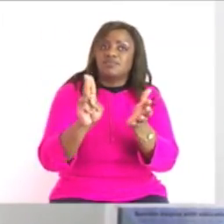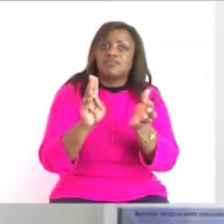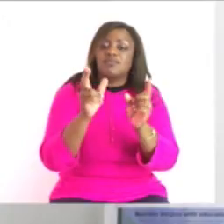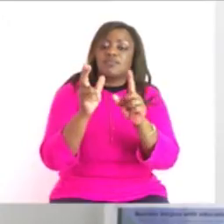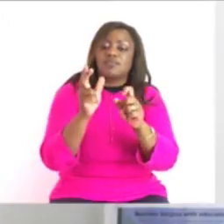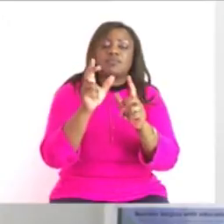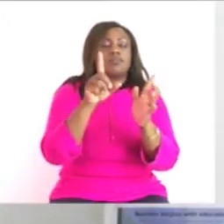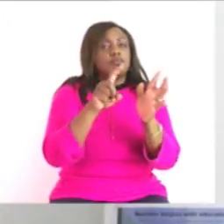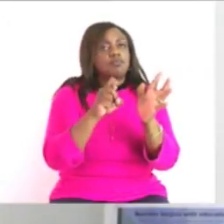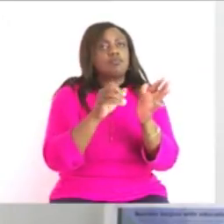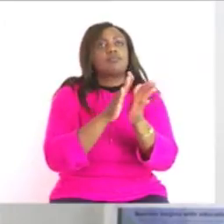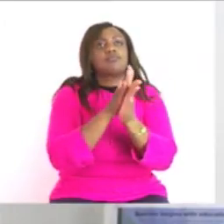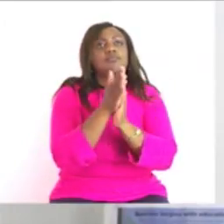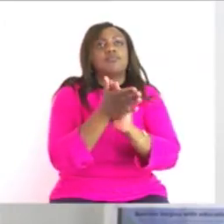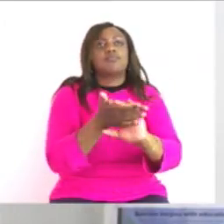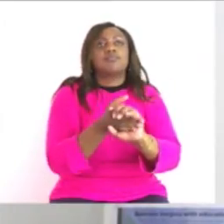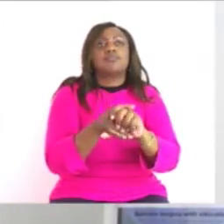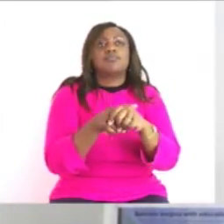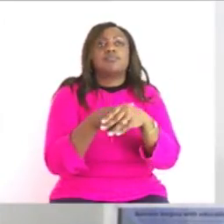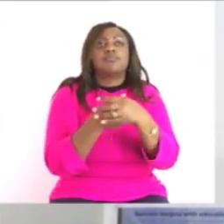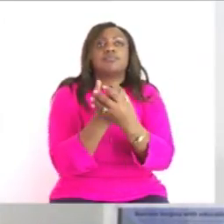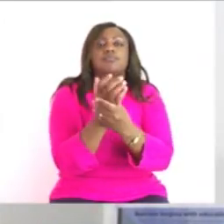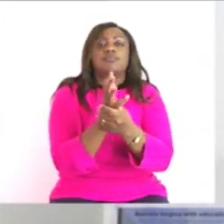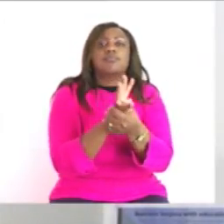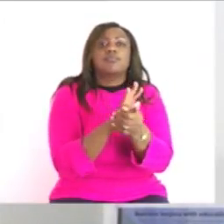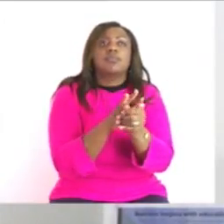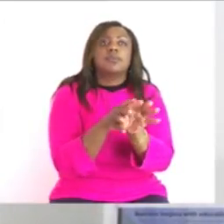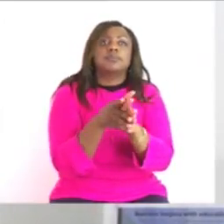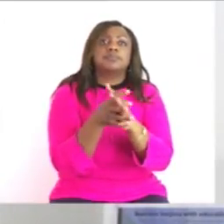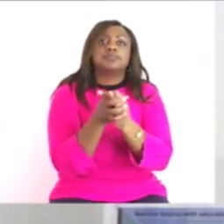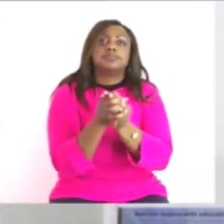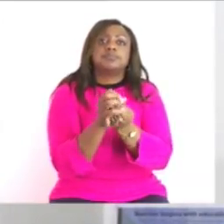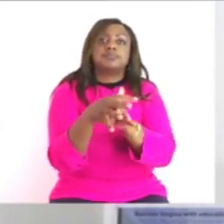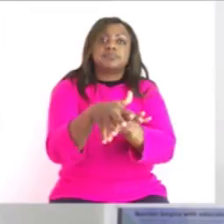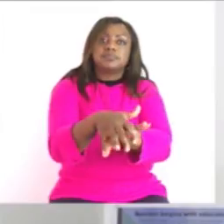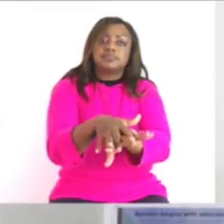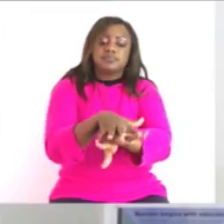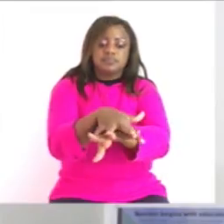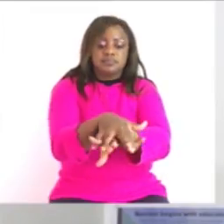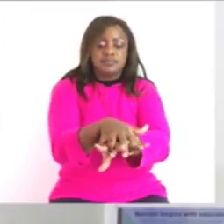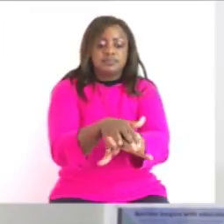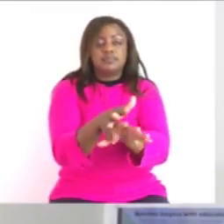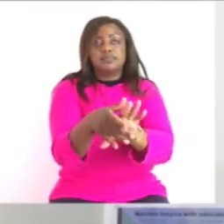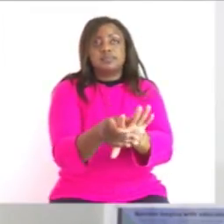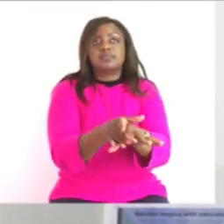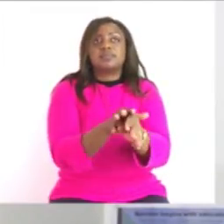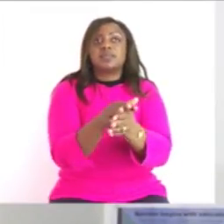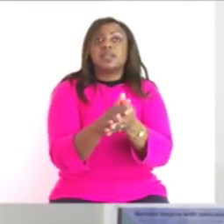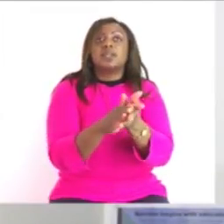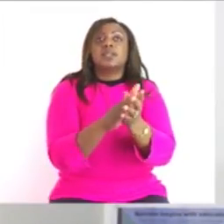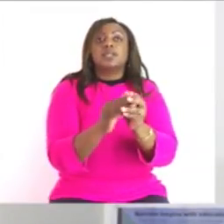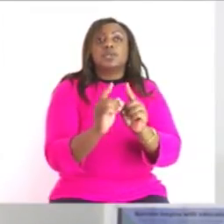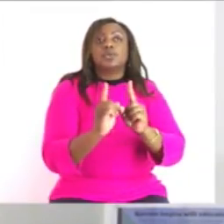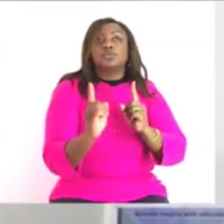make sure you sanitize all parts of your hands are sanitized we keep